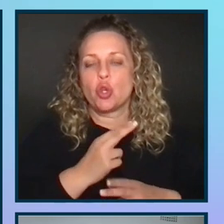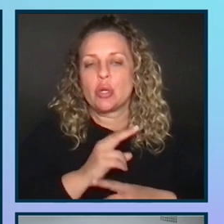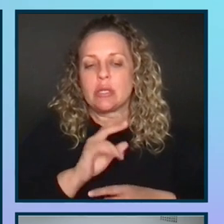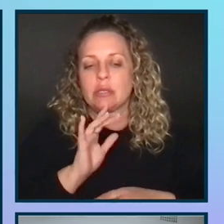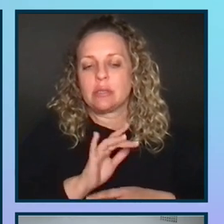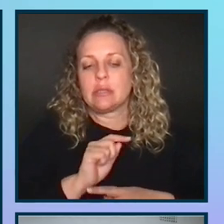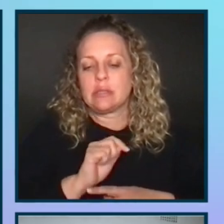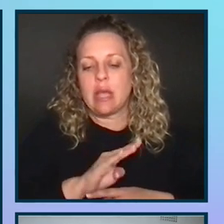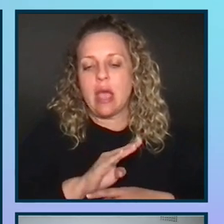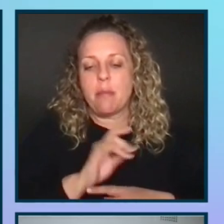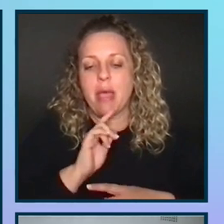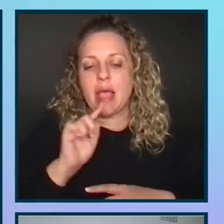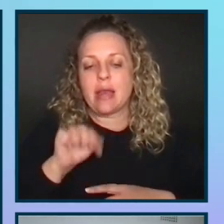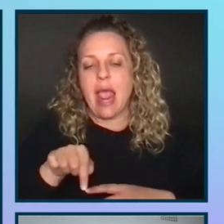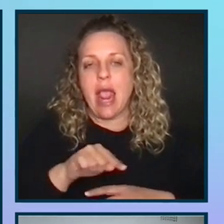and arrow keys.